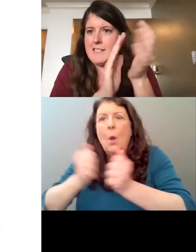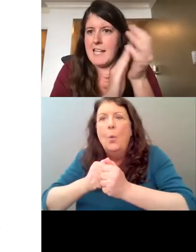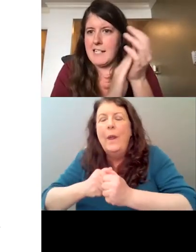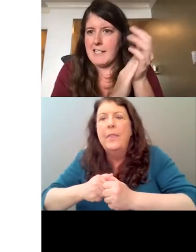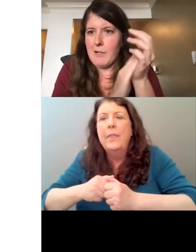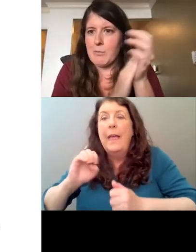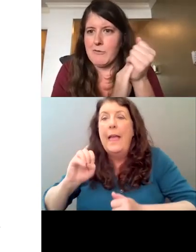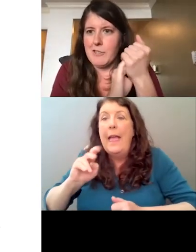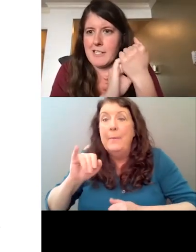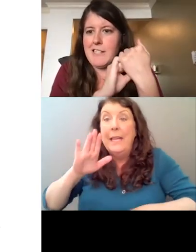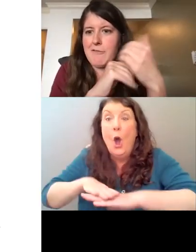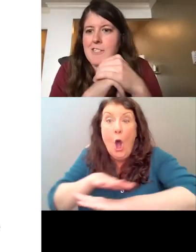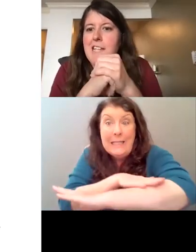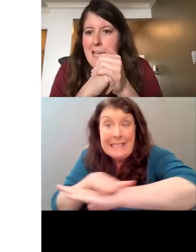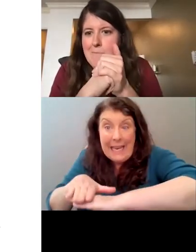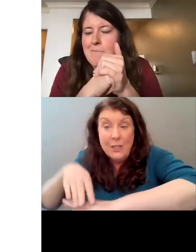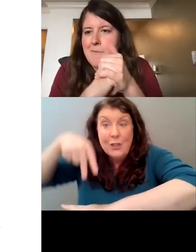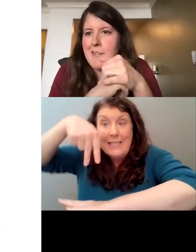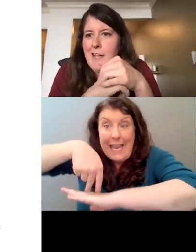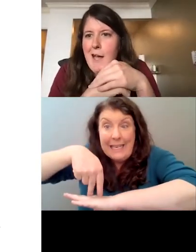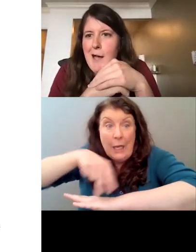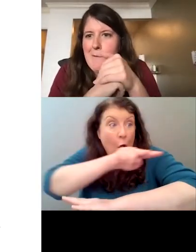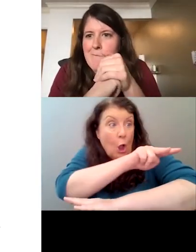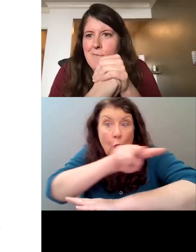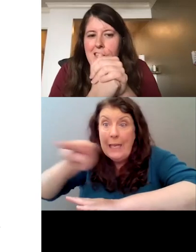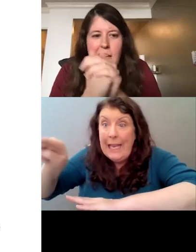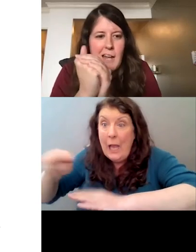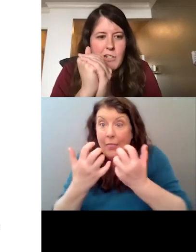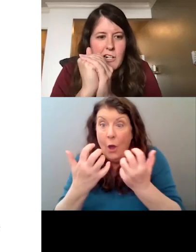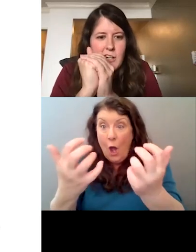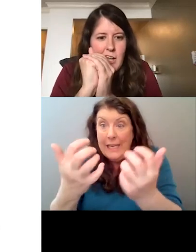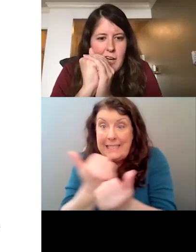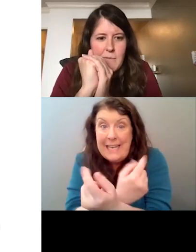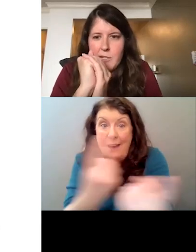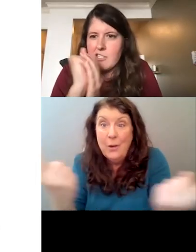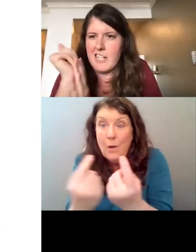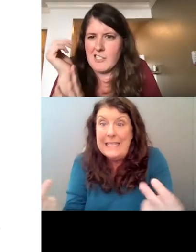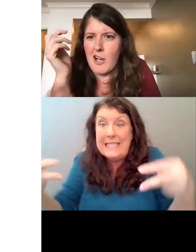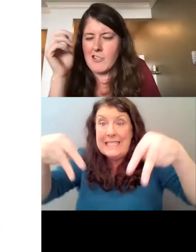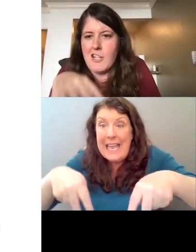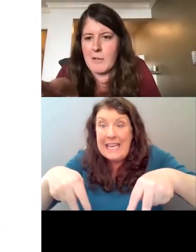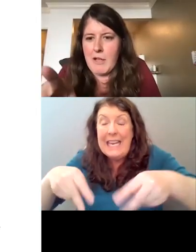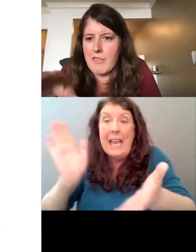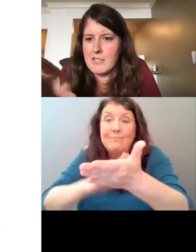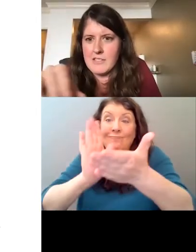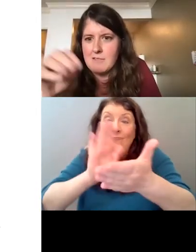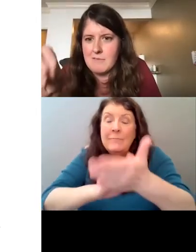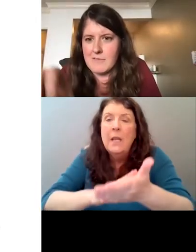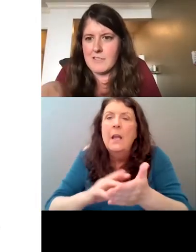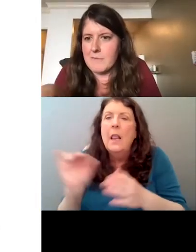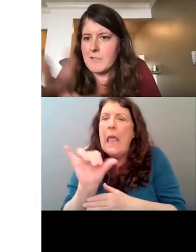everyone's like standing and giving approval except for Sam. Right. Um, and I wondered, um, if we could just kind of talk, just talk about